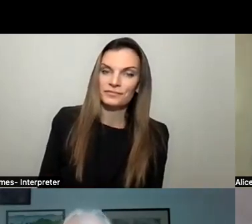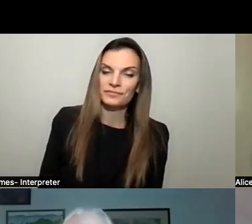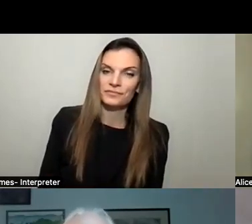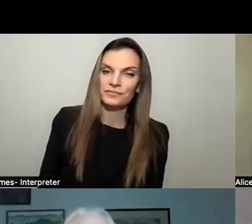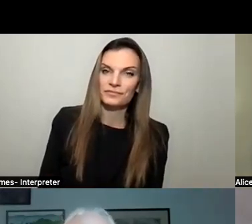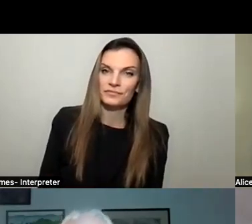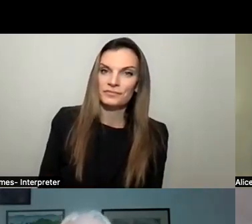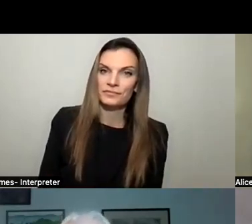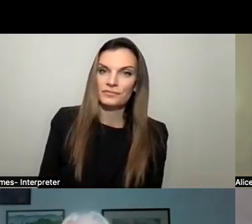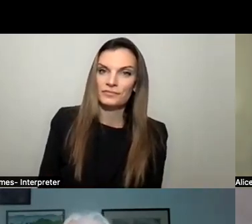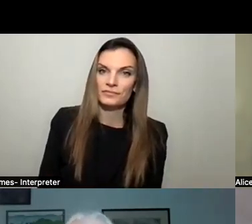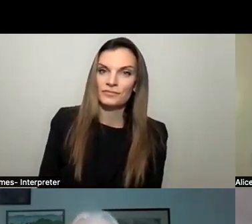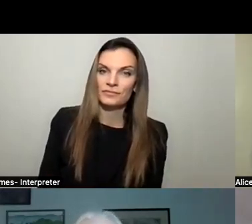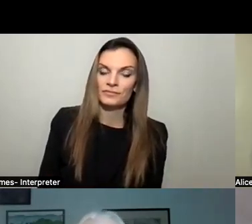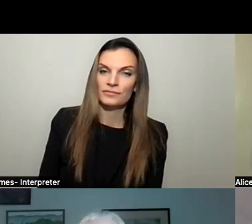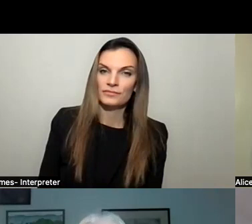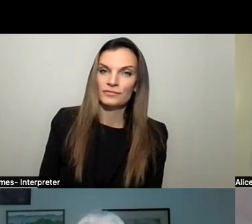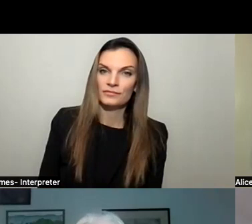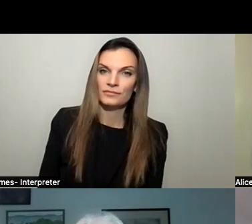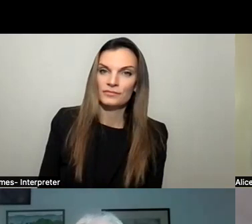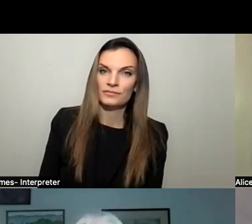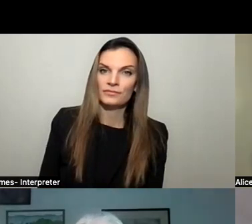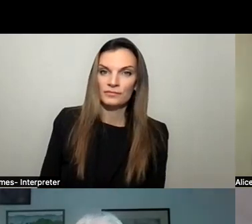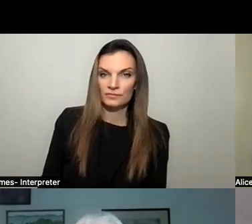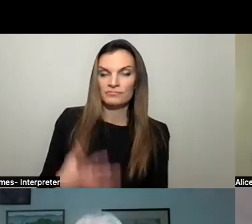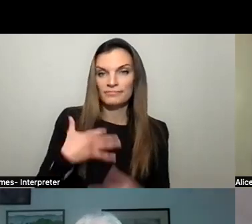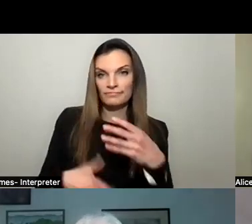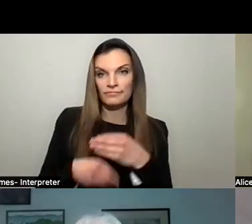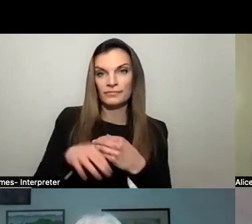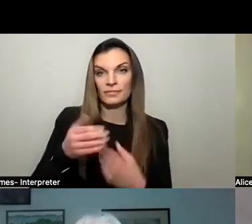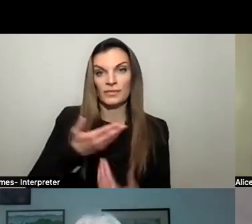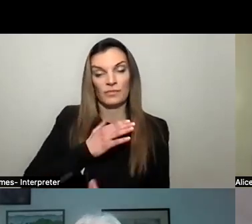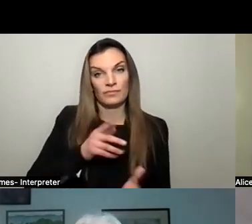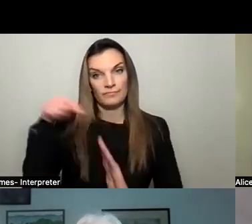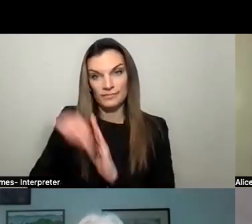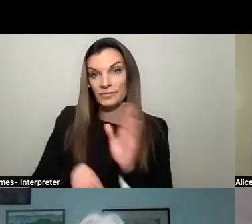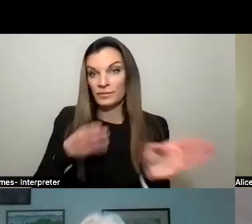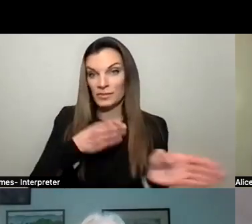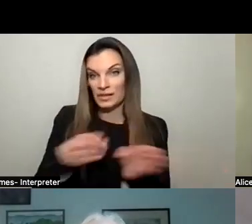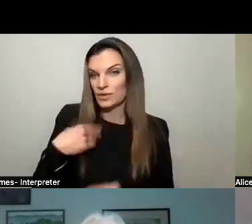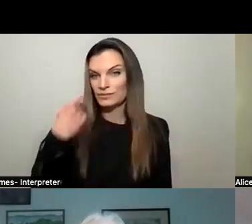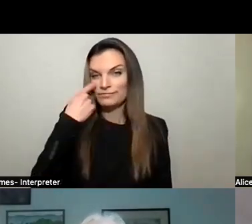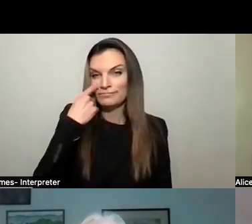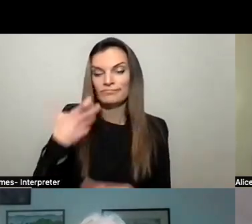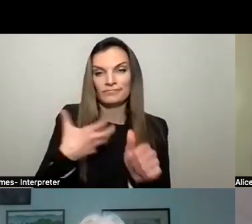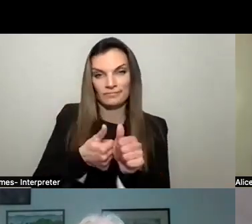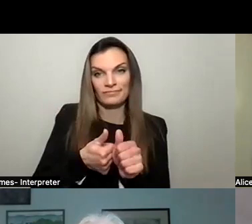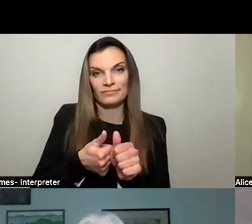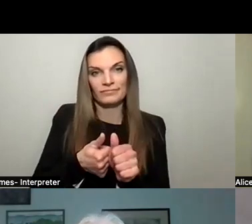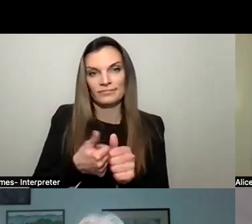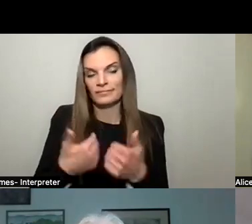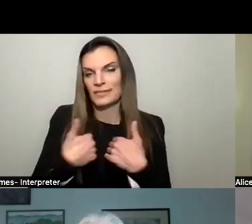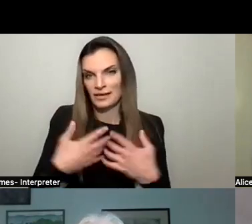to add that the comprehensive plan that we recently updated has a number of